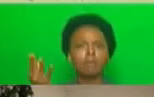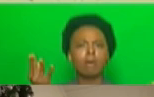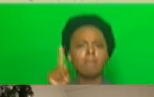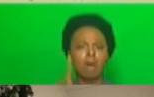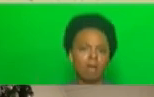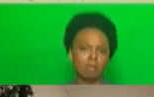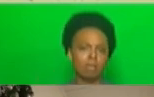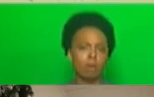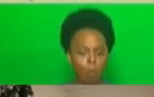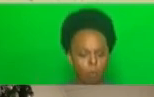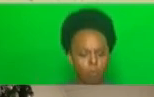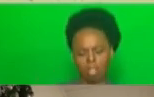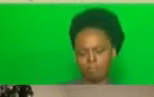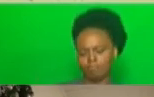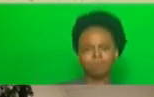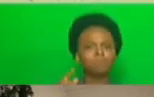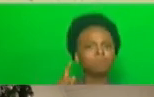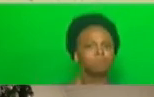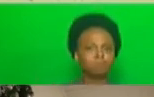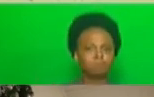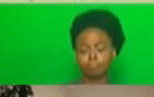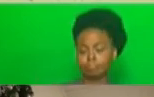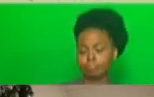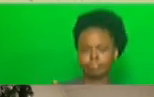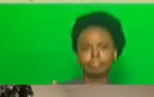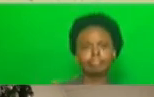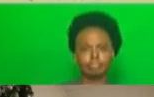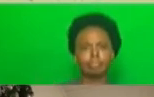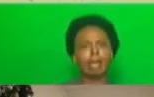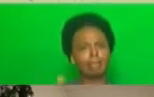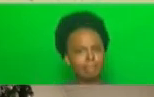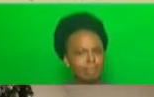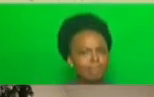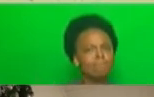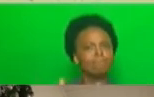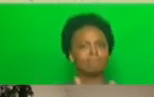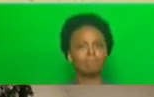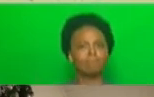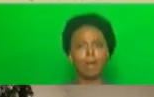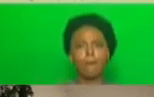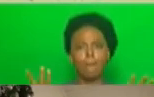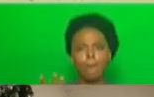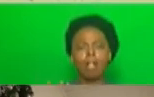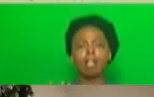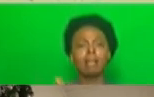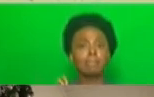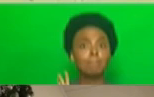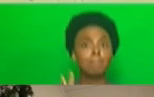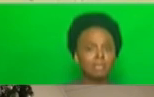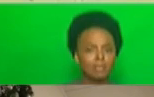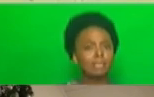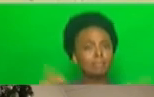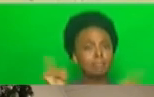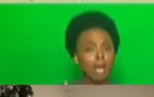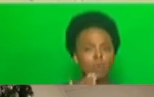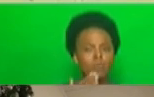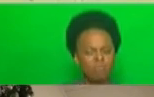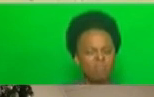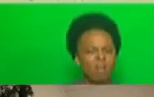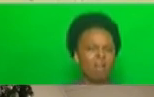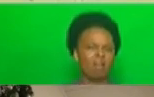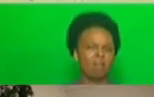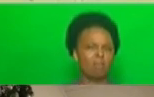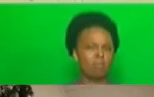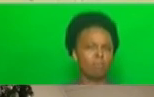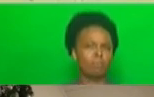for the safety and well-being of those around us, particularly the children of our nation.